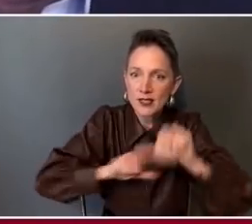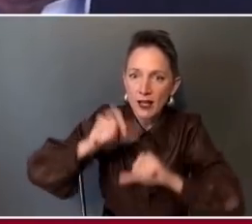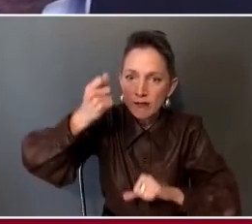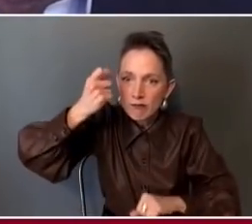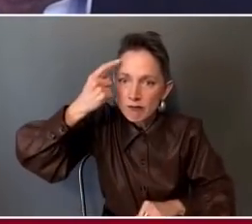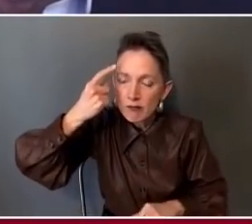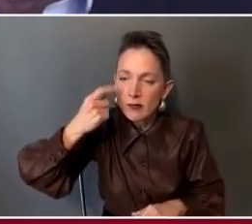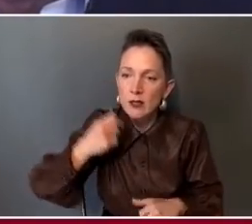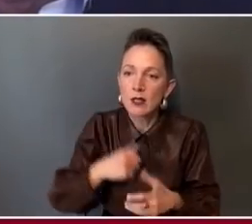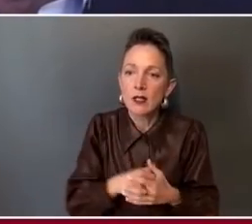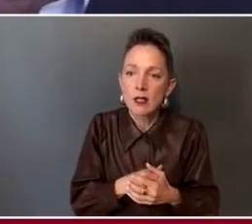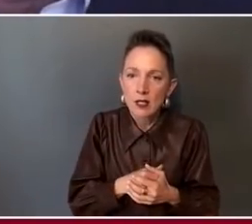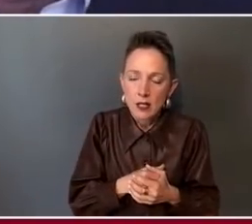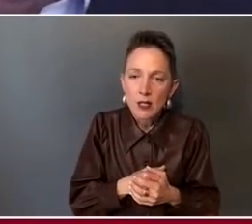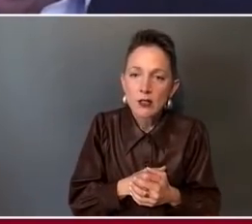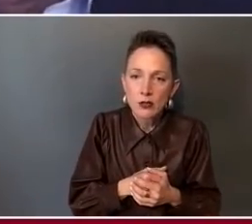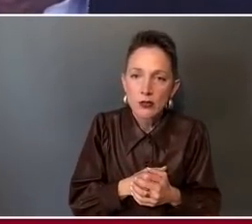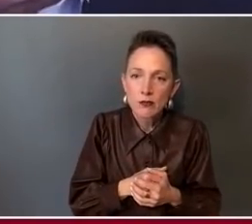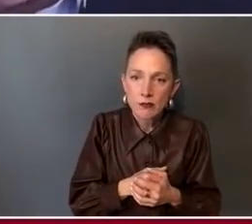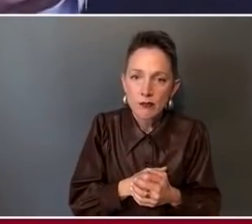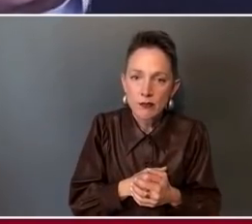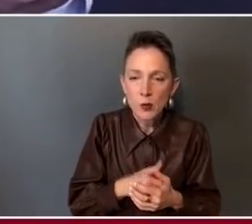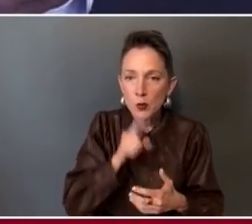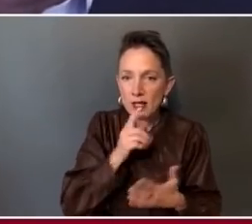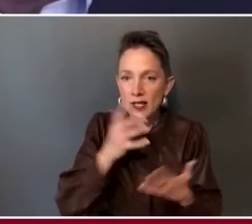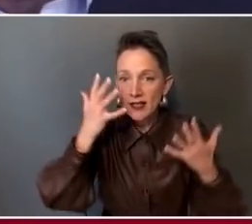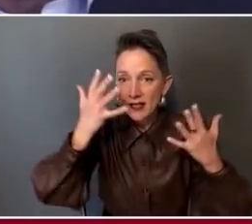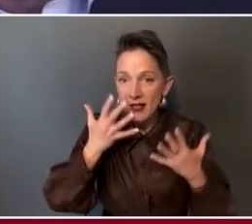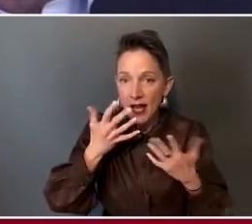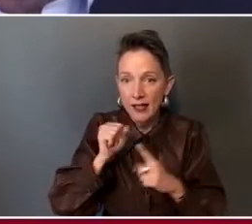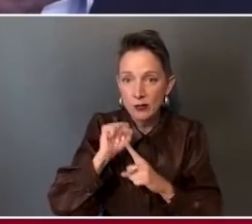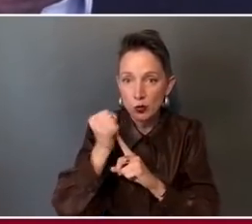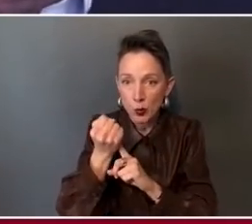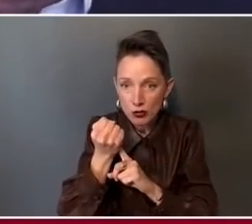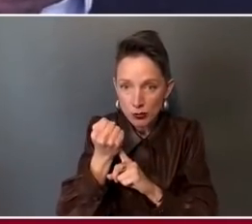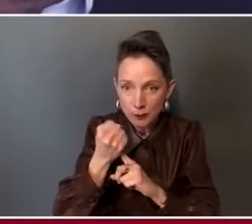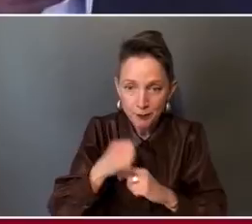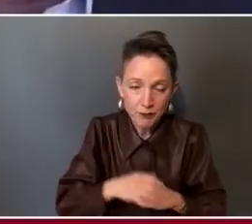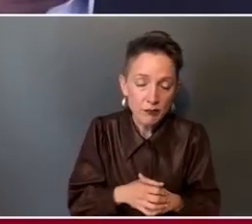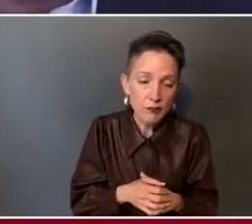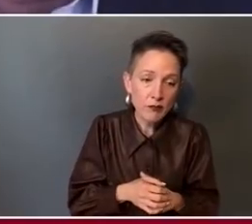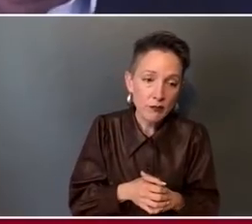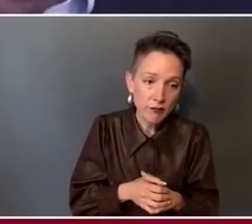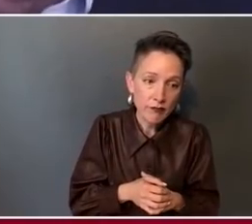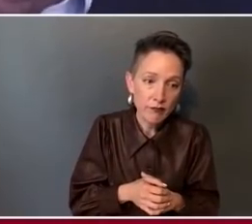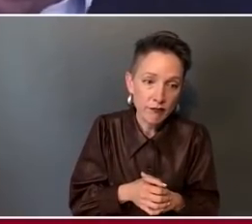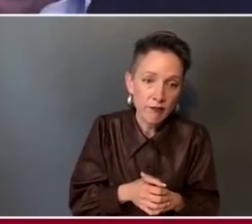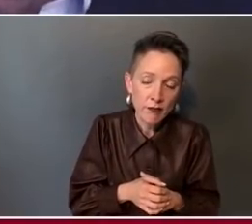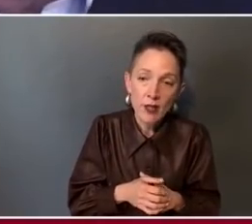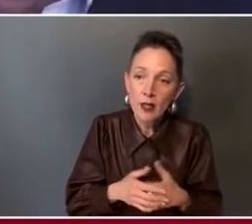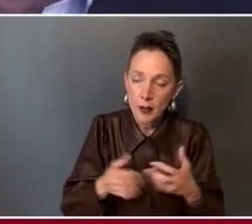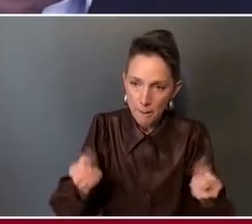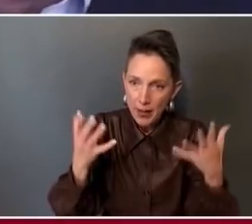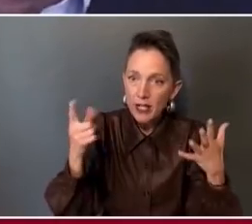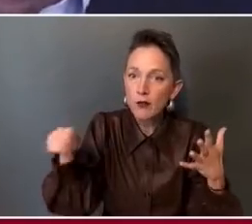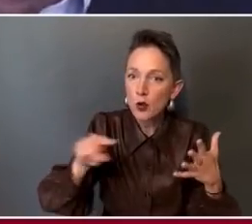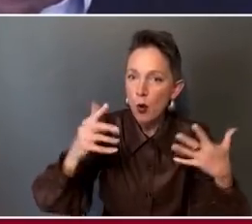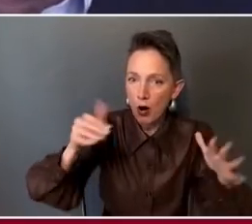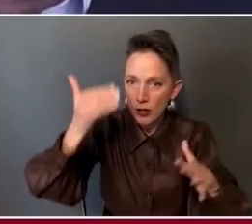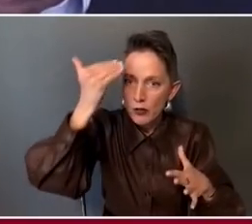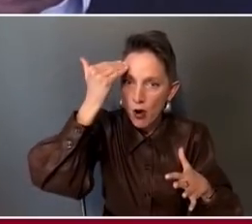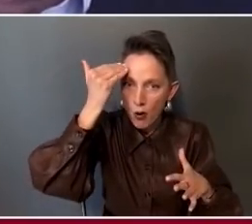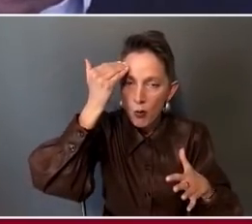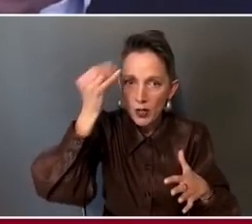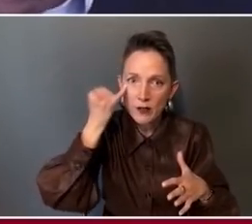today. You know, it's a sad commentary, but in fact, you know, as many of you know who are on this